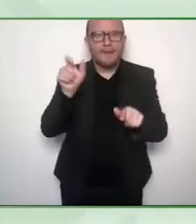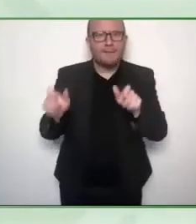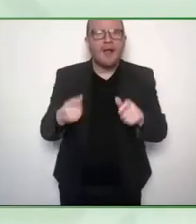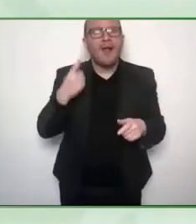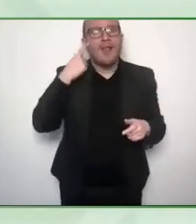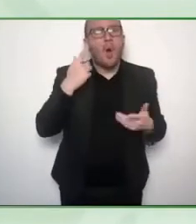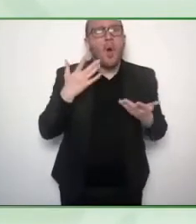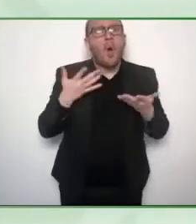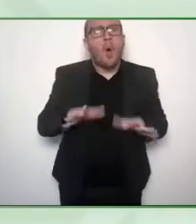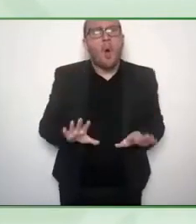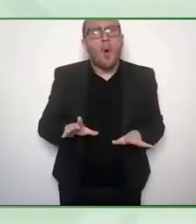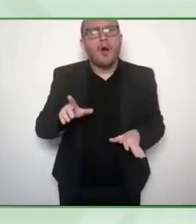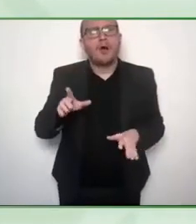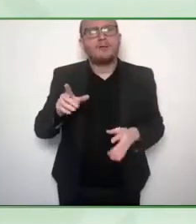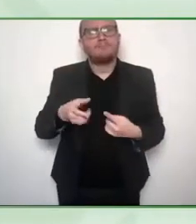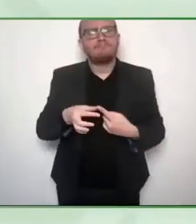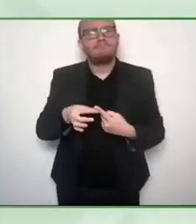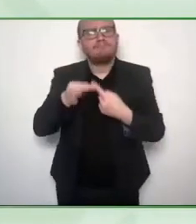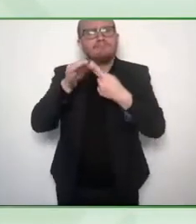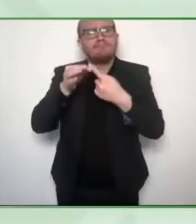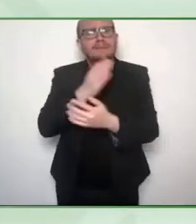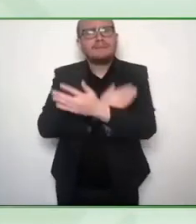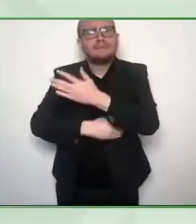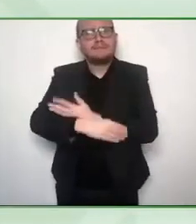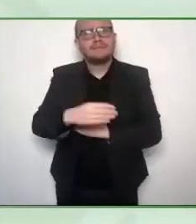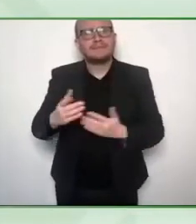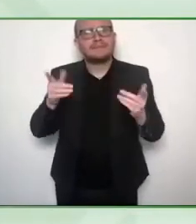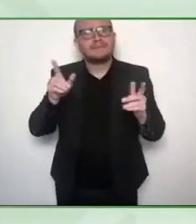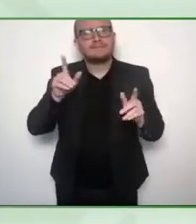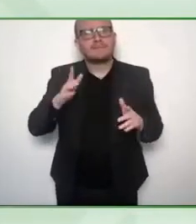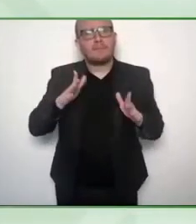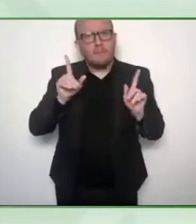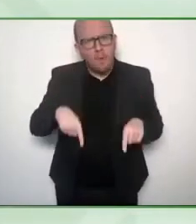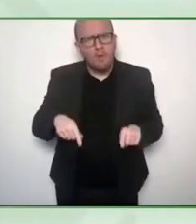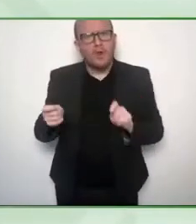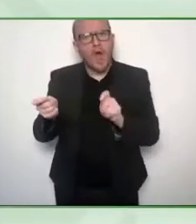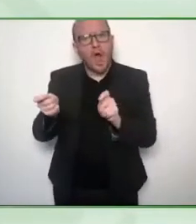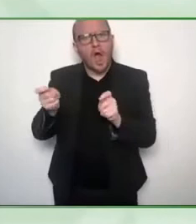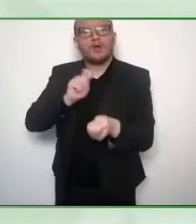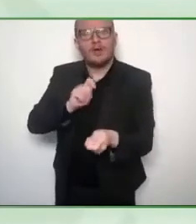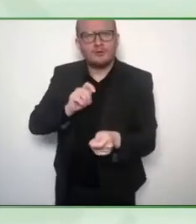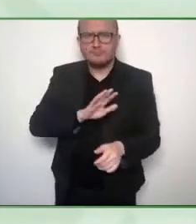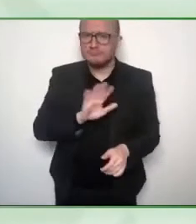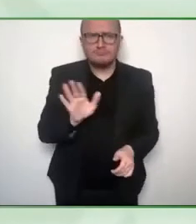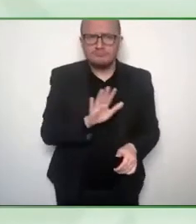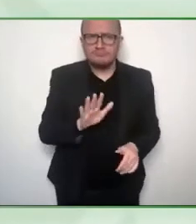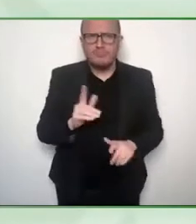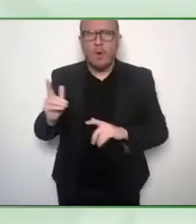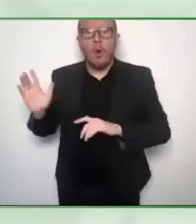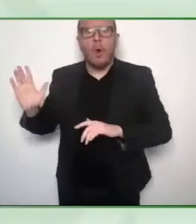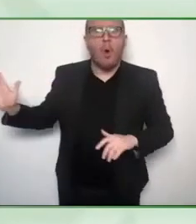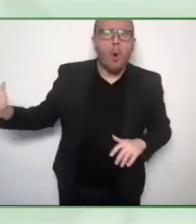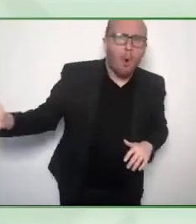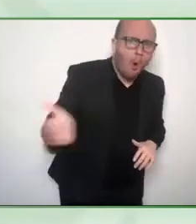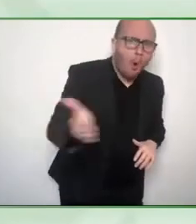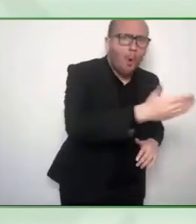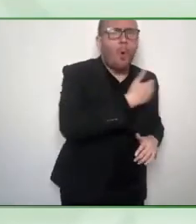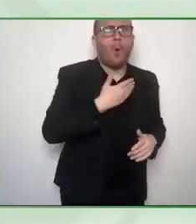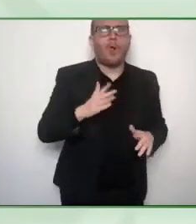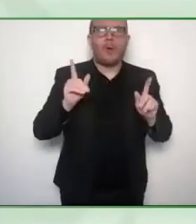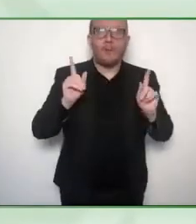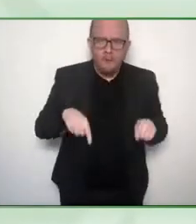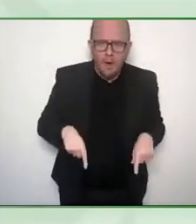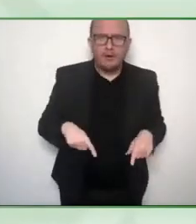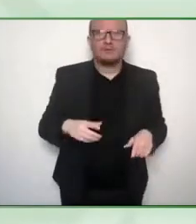of landing with tourism or that you're you're seeing happen that it's stopping the siloed categorization, but looking at holistically